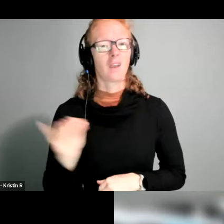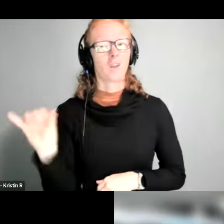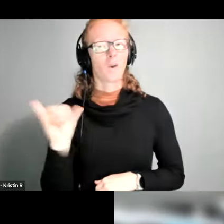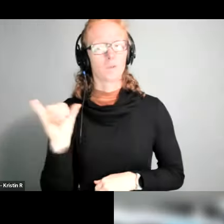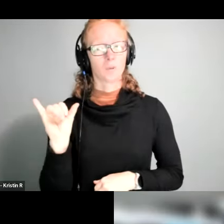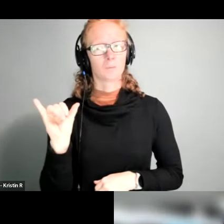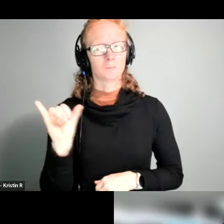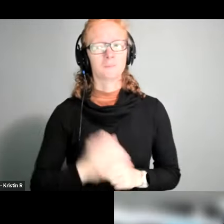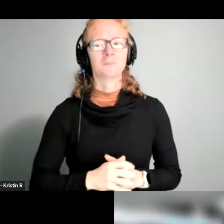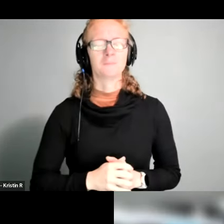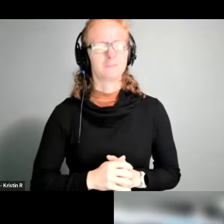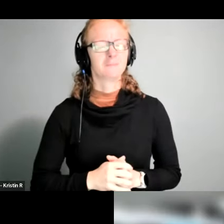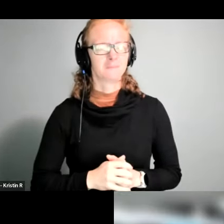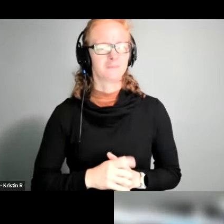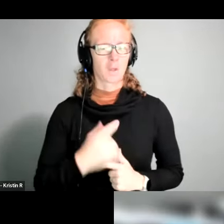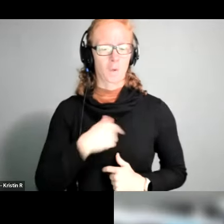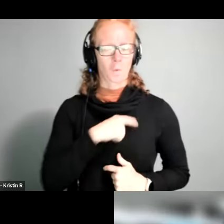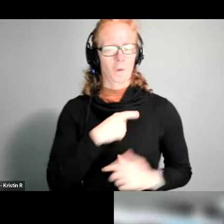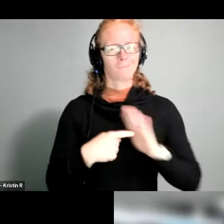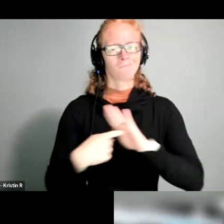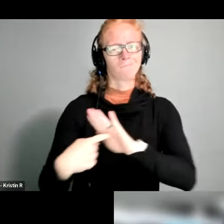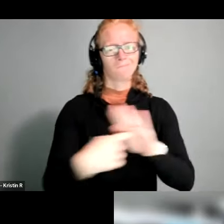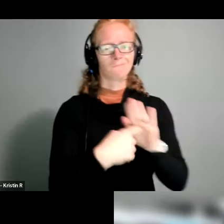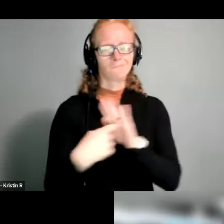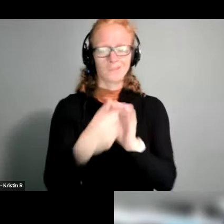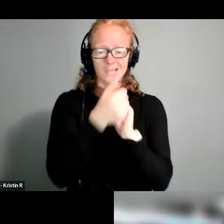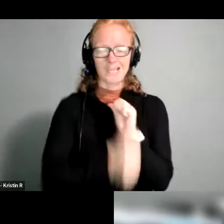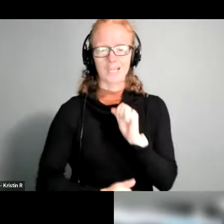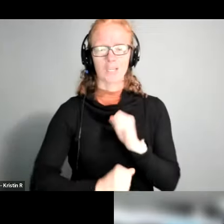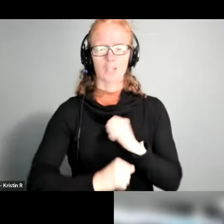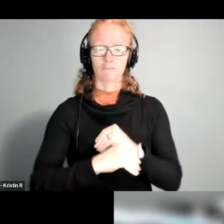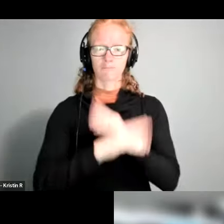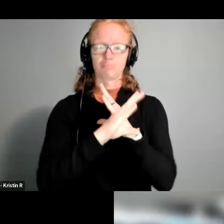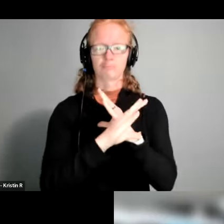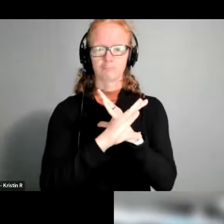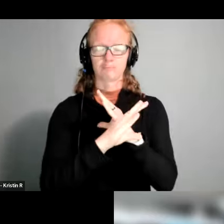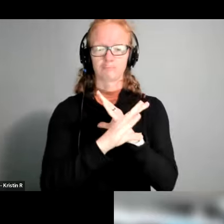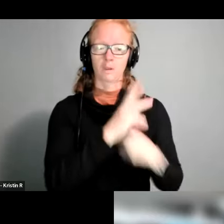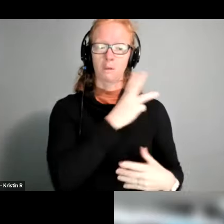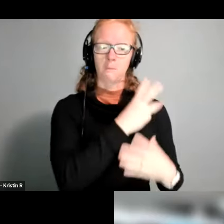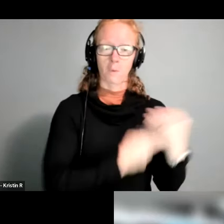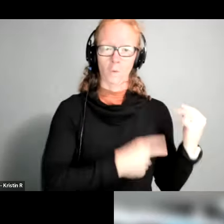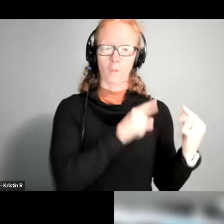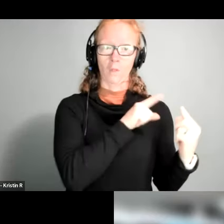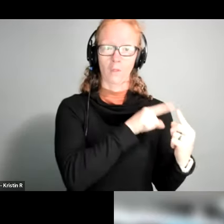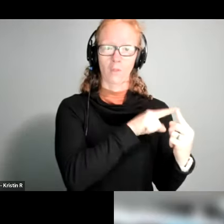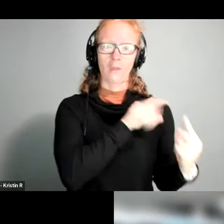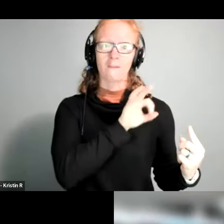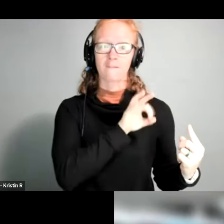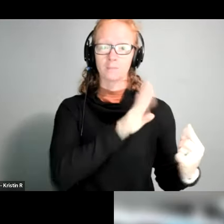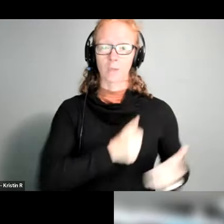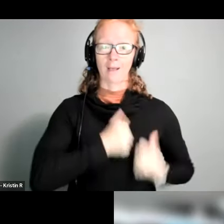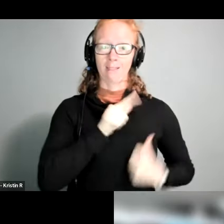everyone that we present all of our webinars um both on facebook